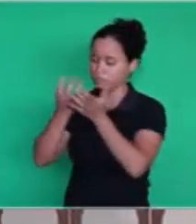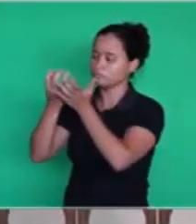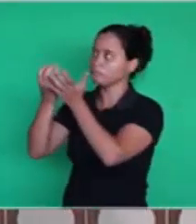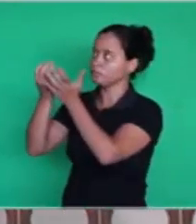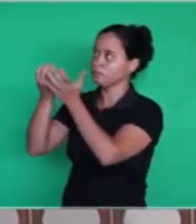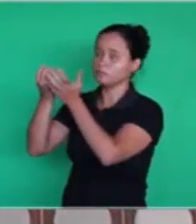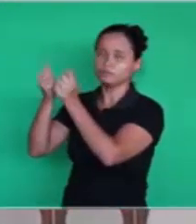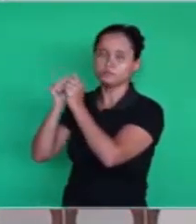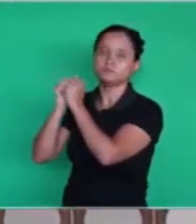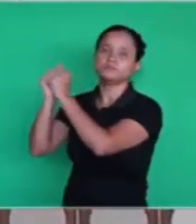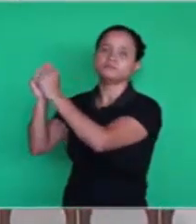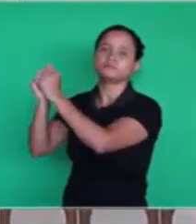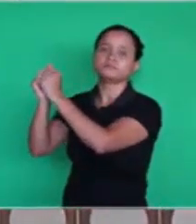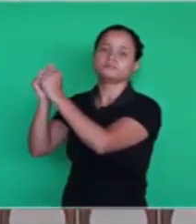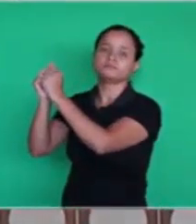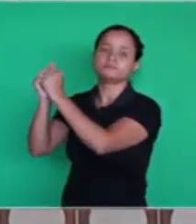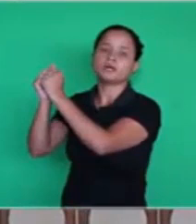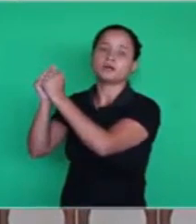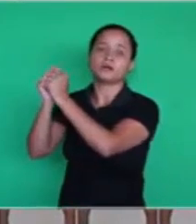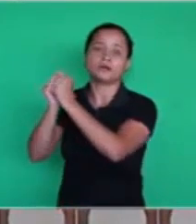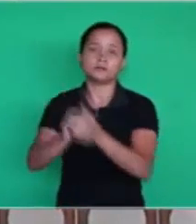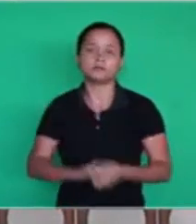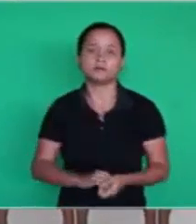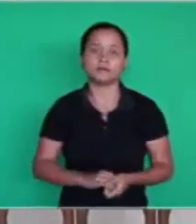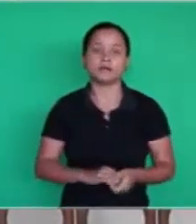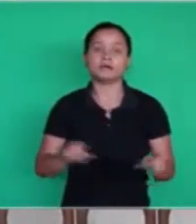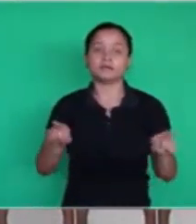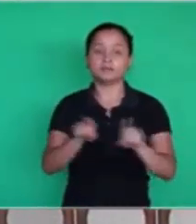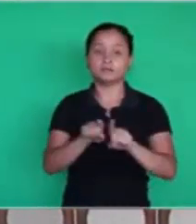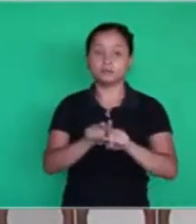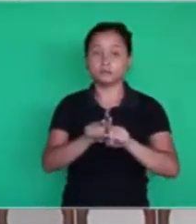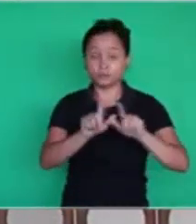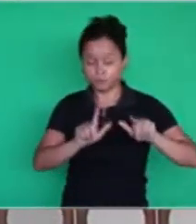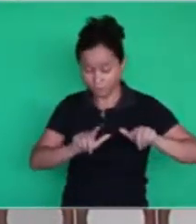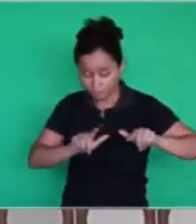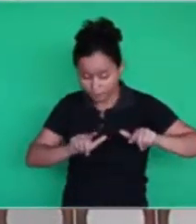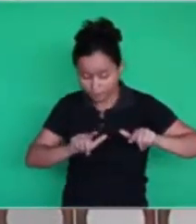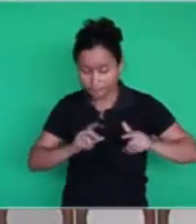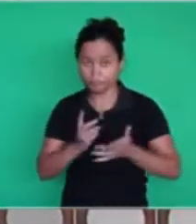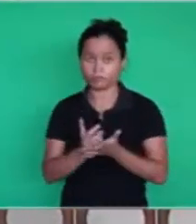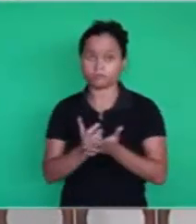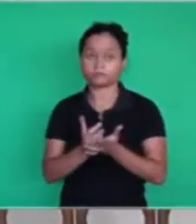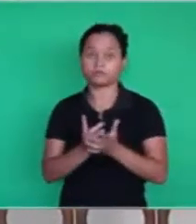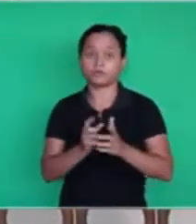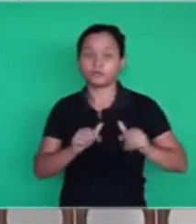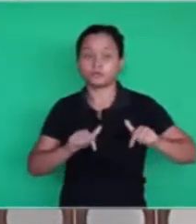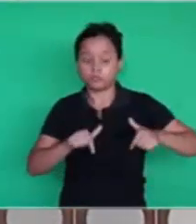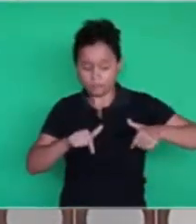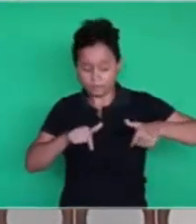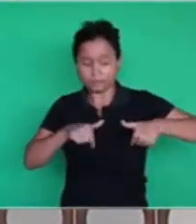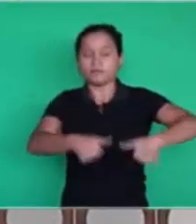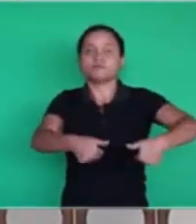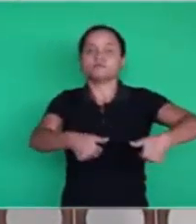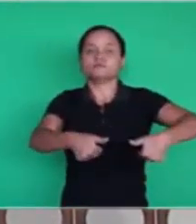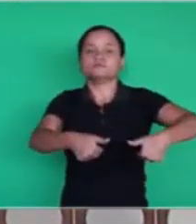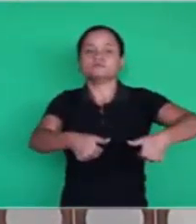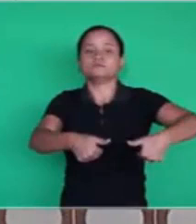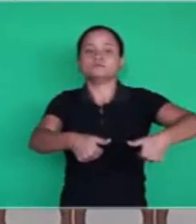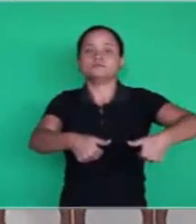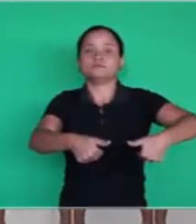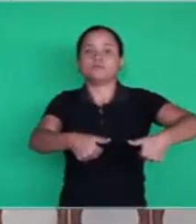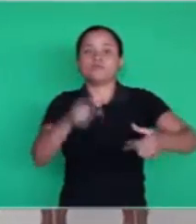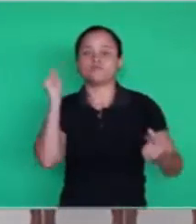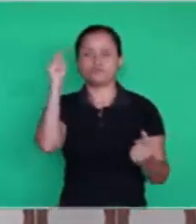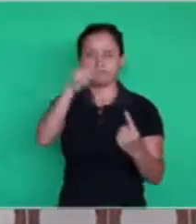about is different. But, there's an opening in man's heart, that is designated